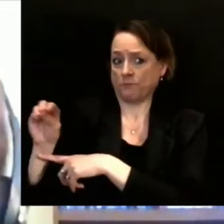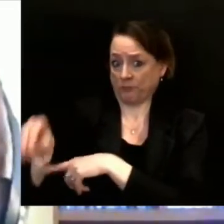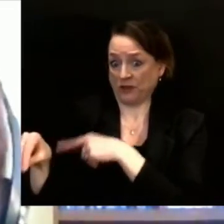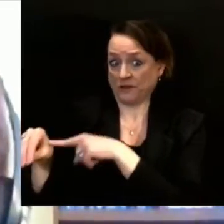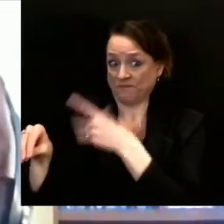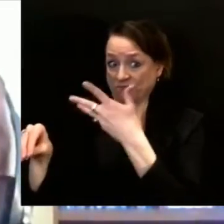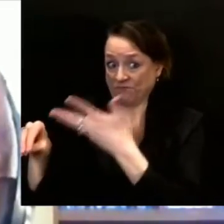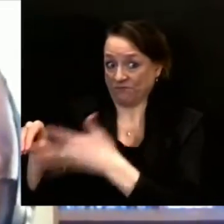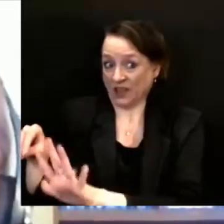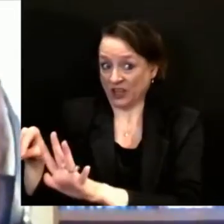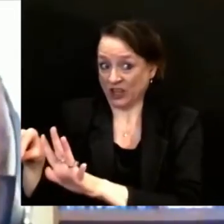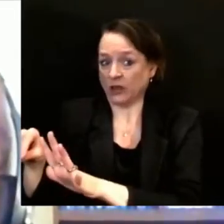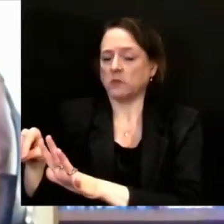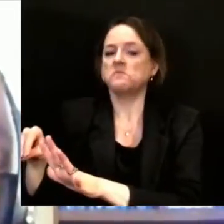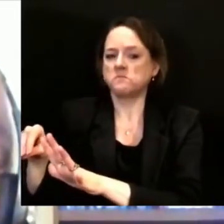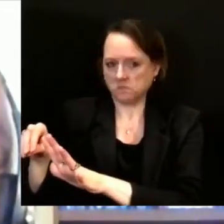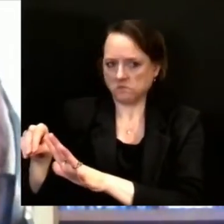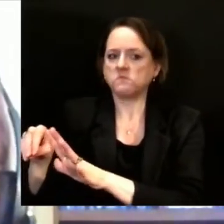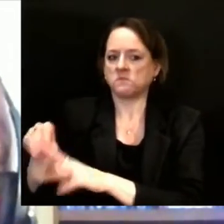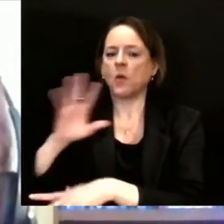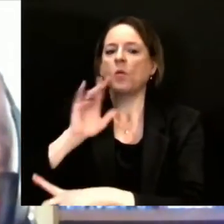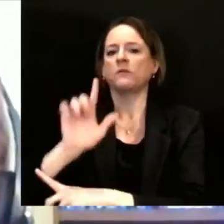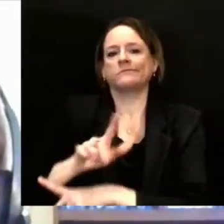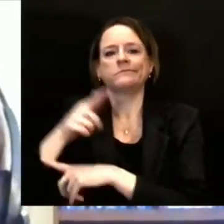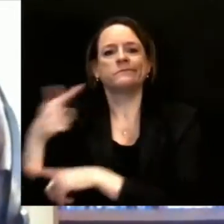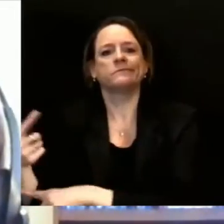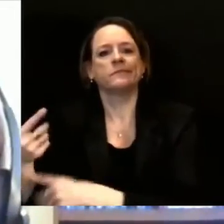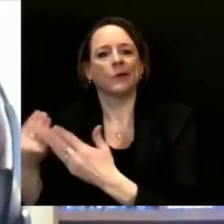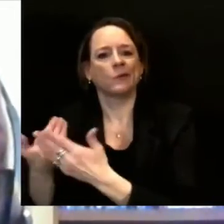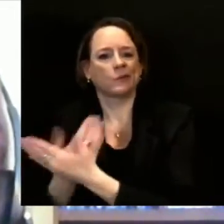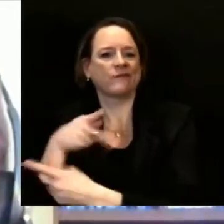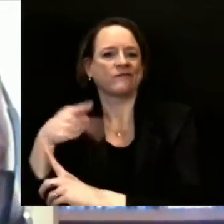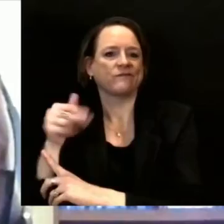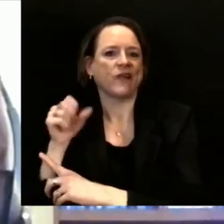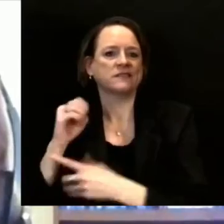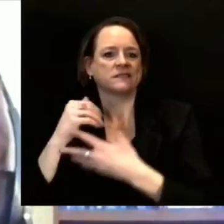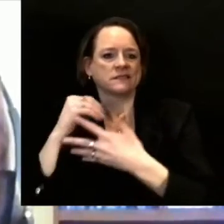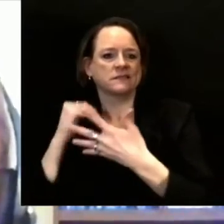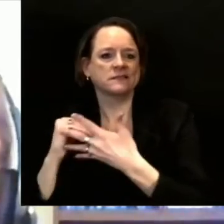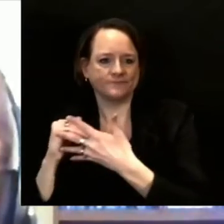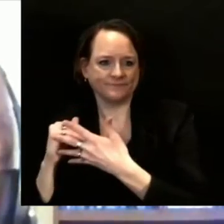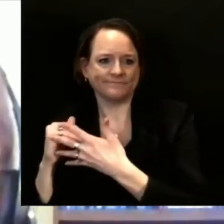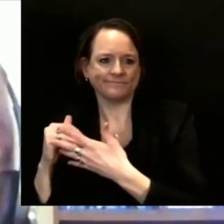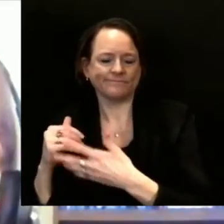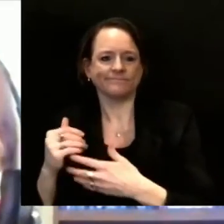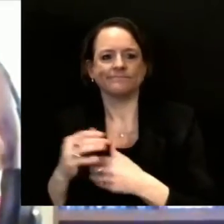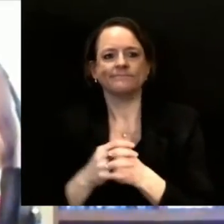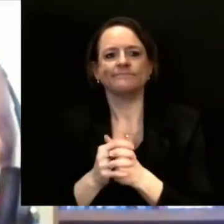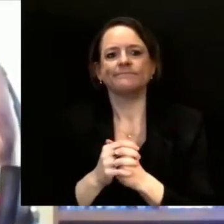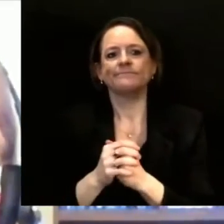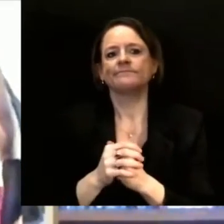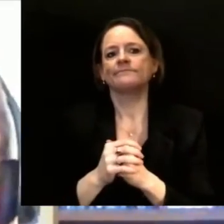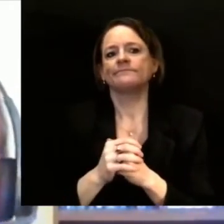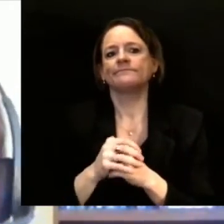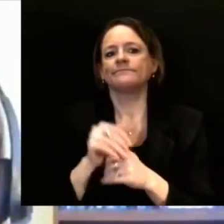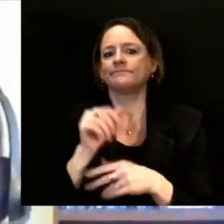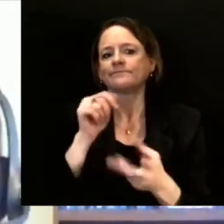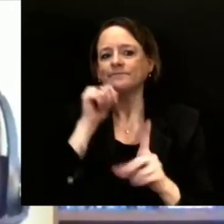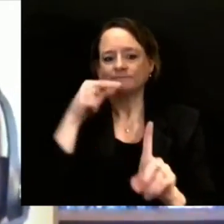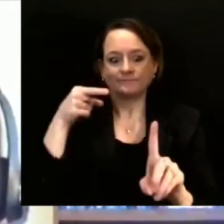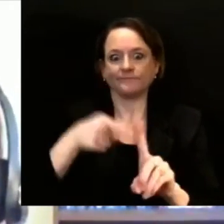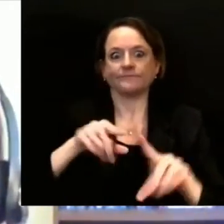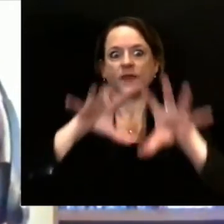And I think that's what we did very effectively when we added in the 65 plus population as evidenced by the sudden